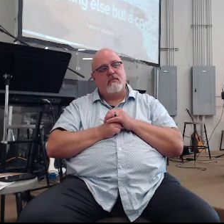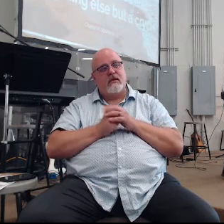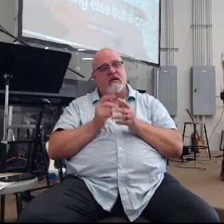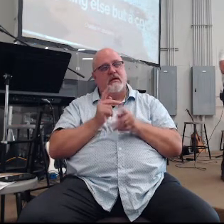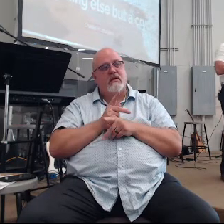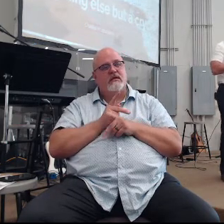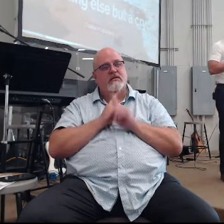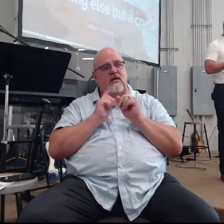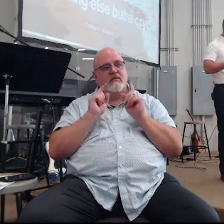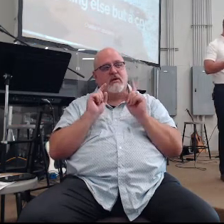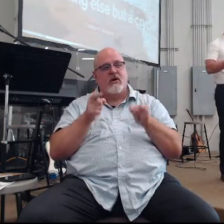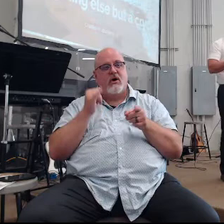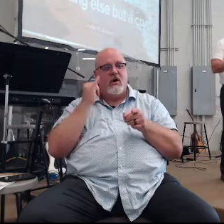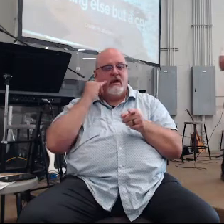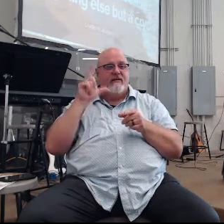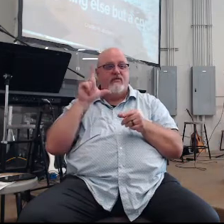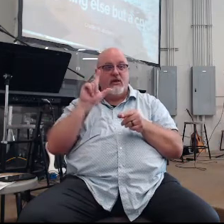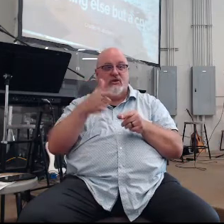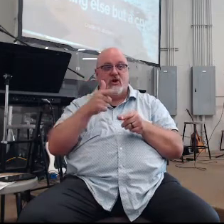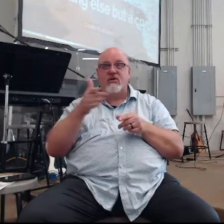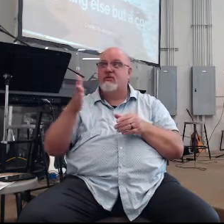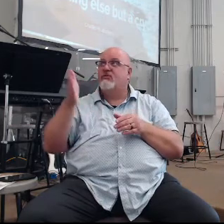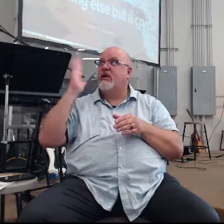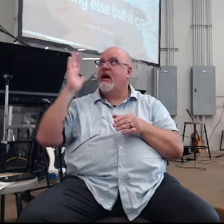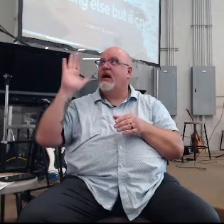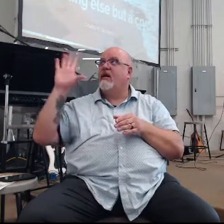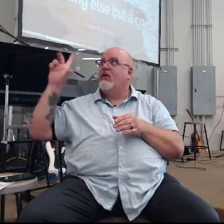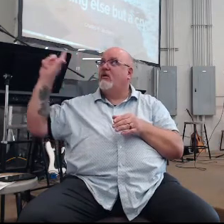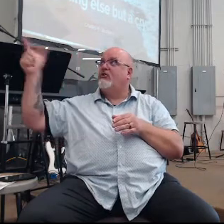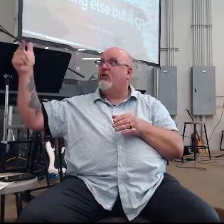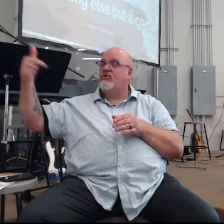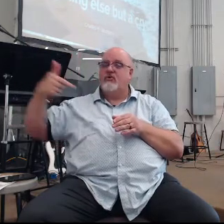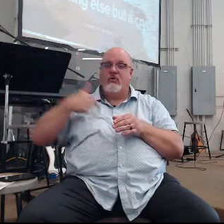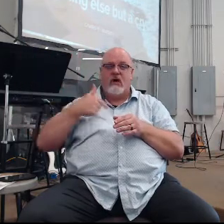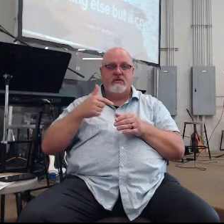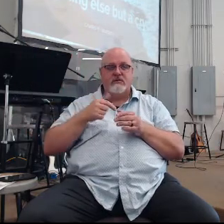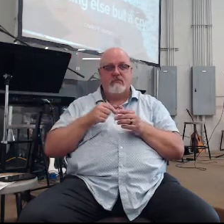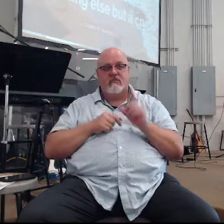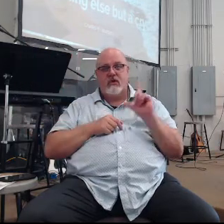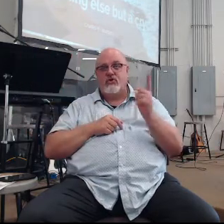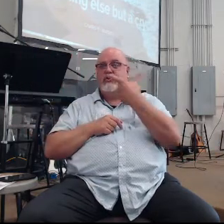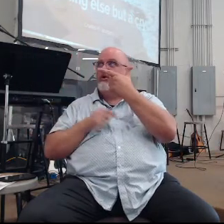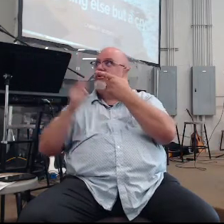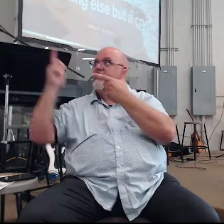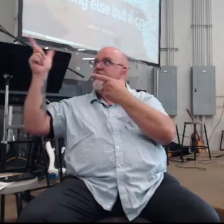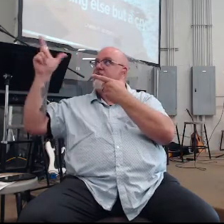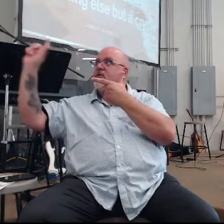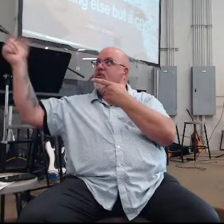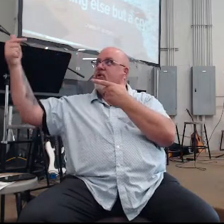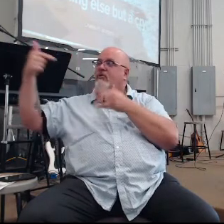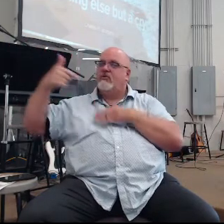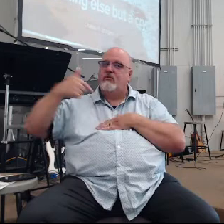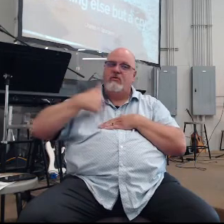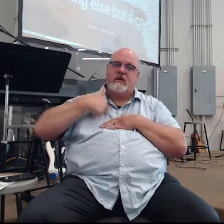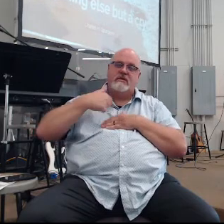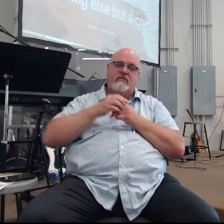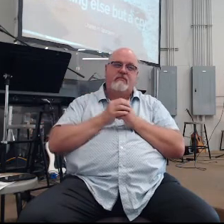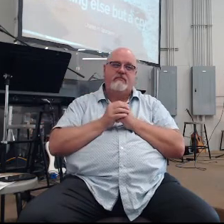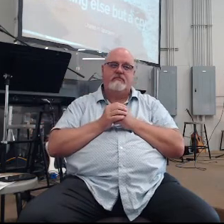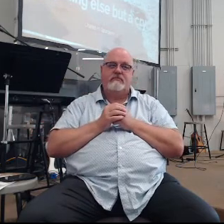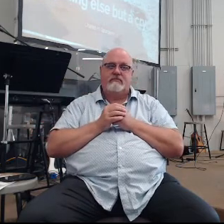keep going because if we turn to God he will turn to us now look what happens it says in verse five